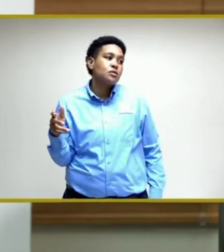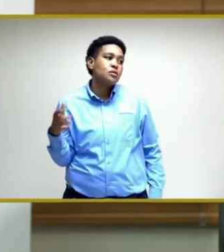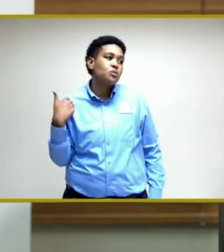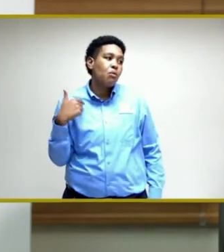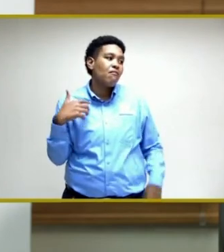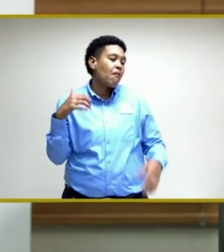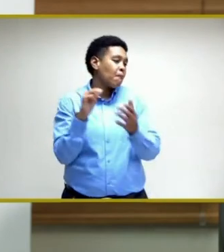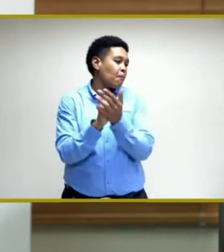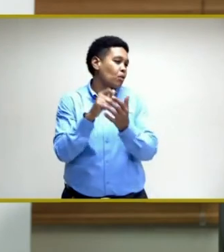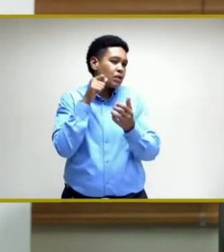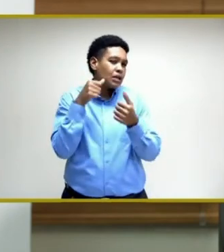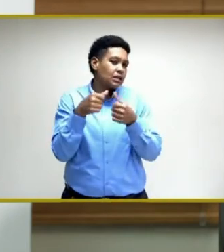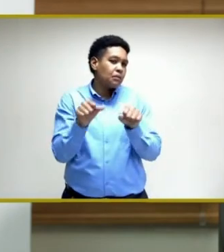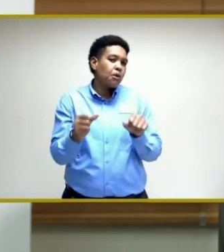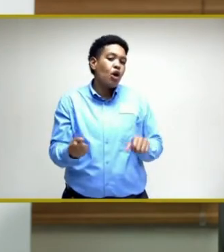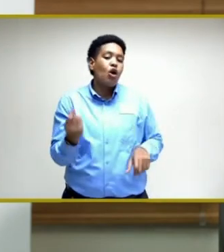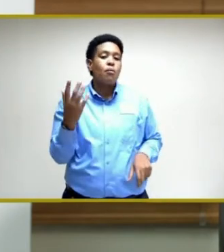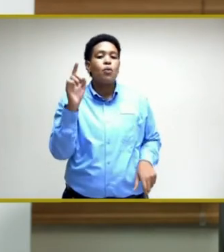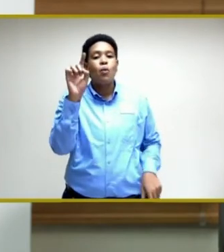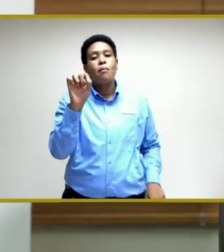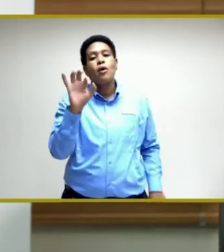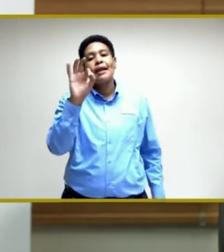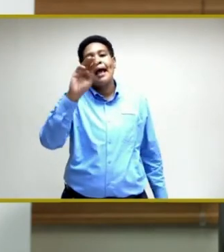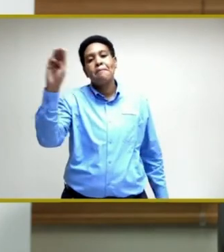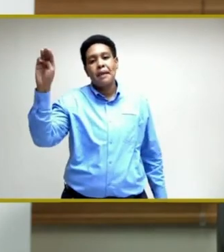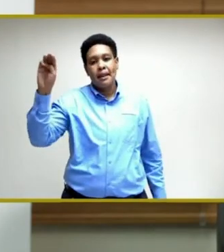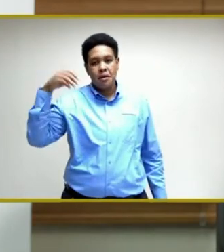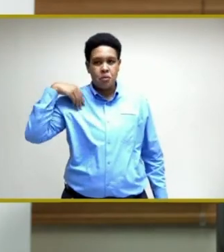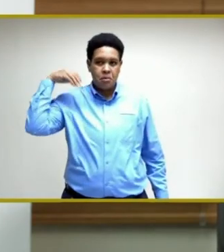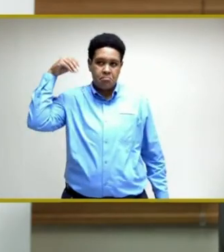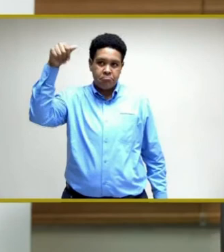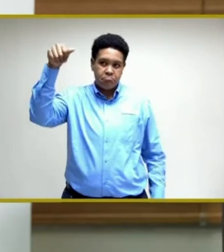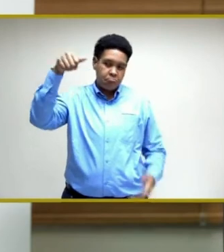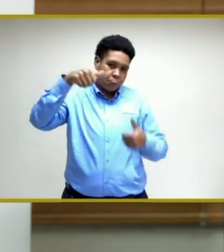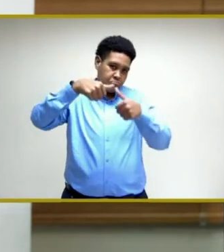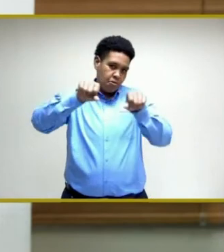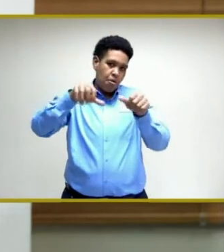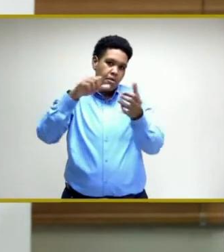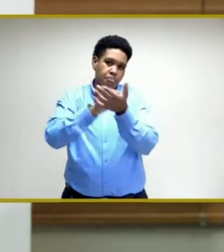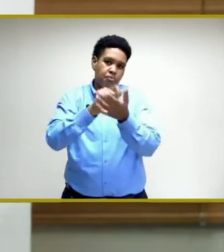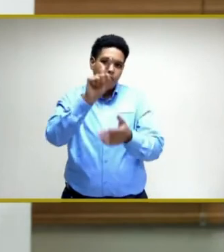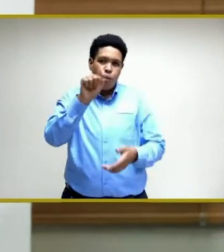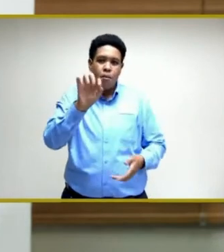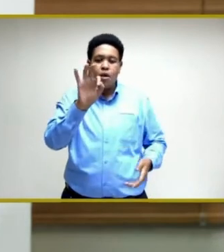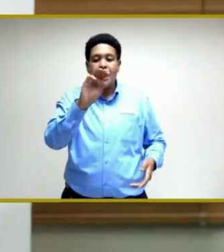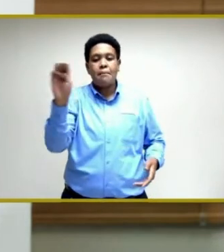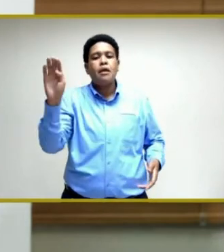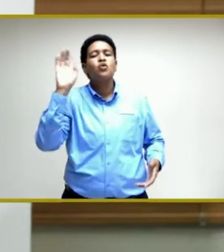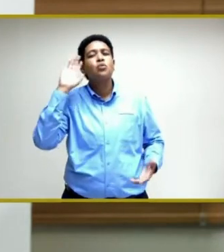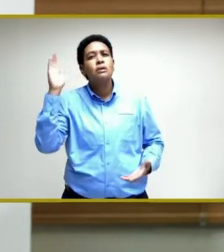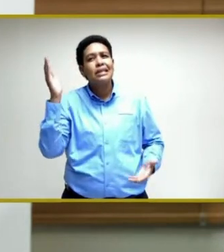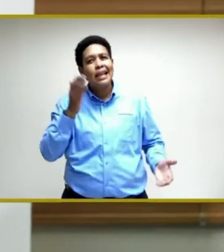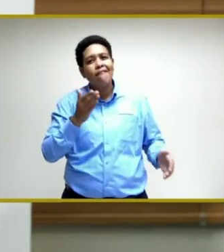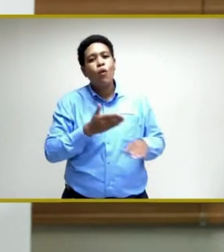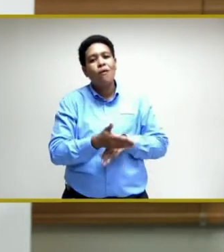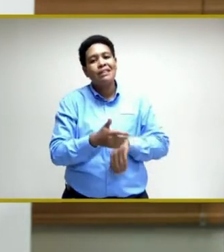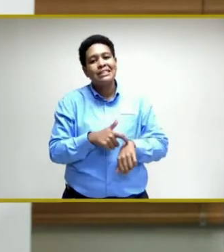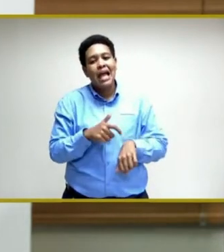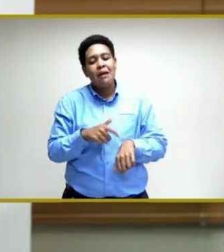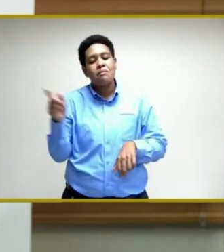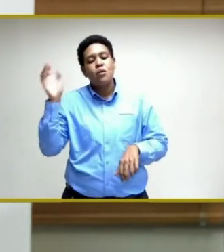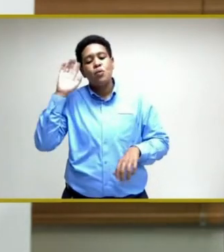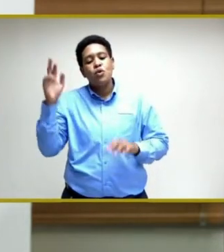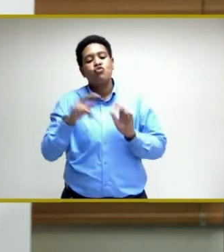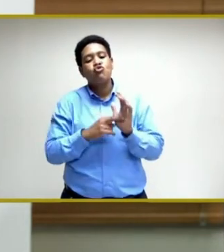paid down on approximately 1.9 million doses of those vaccines to be delivered over a period of time. So, this would